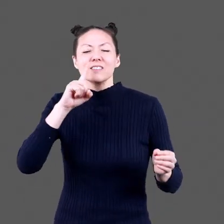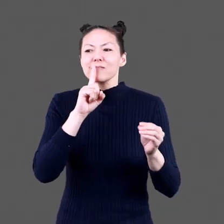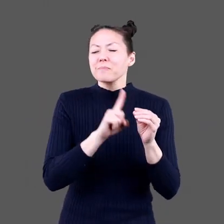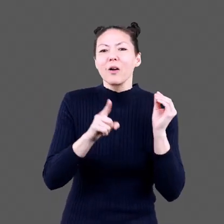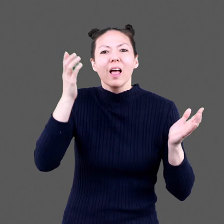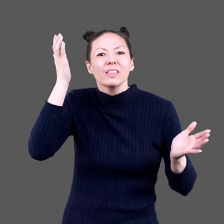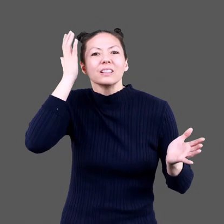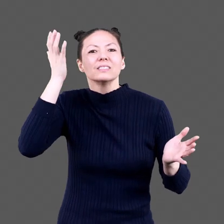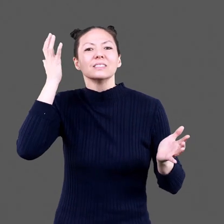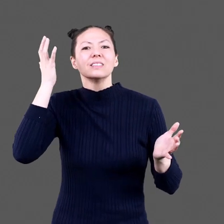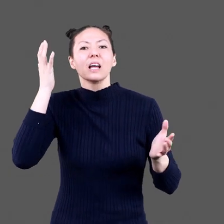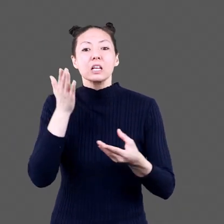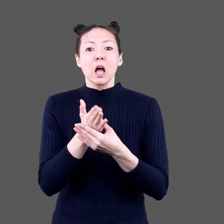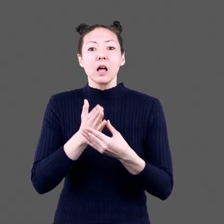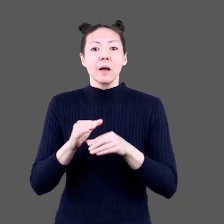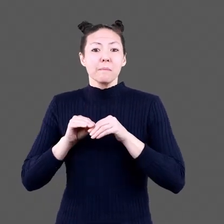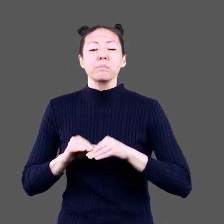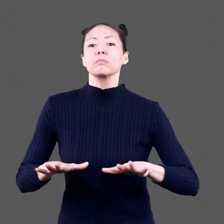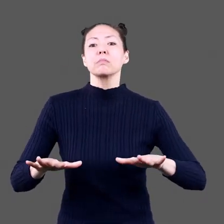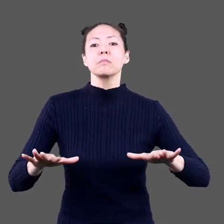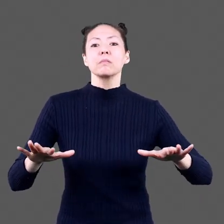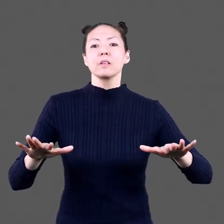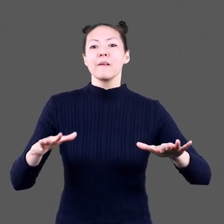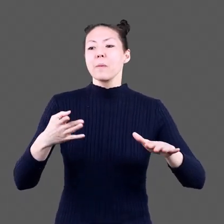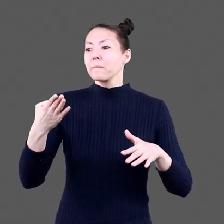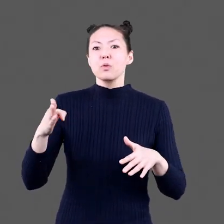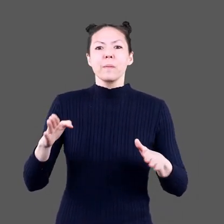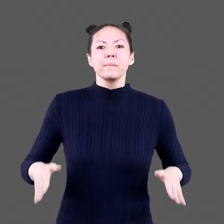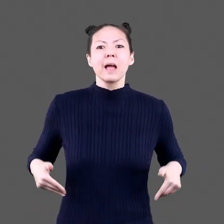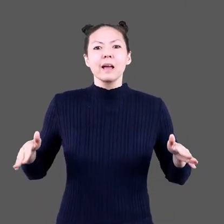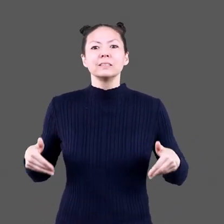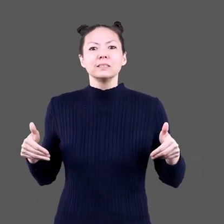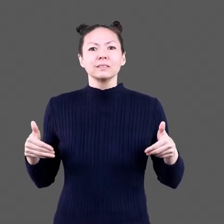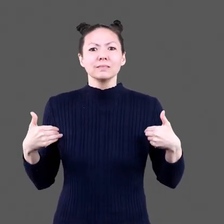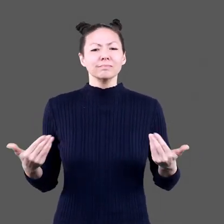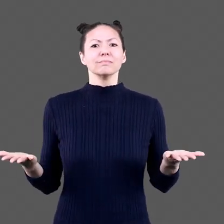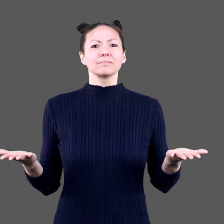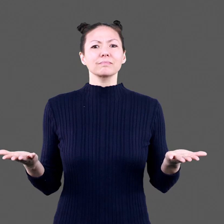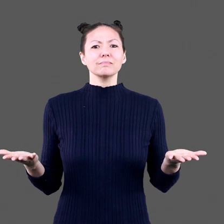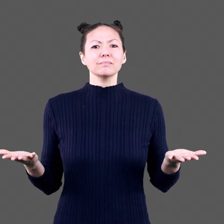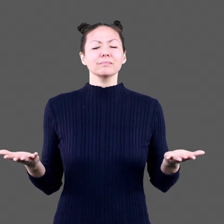like onions, tomatoes, and lettuce Tacos spill out of a pair of blue pants